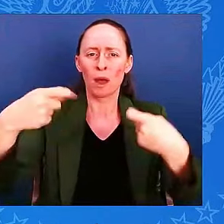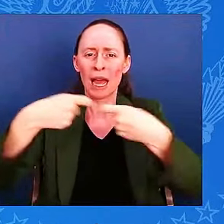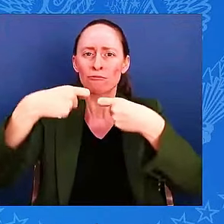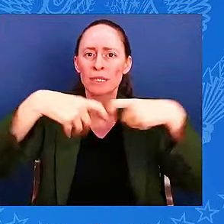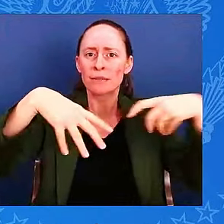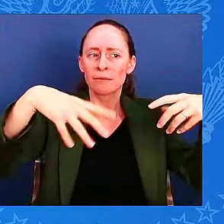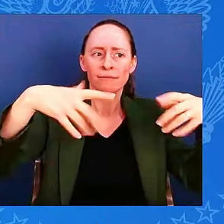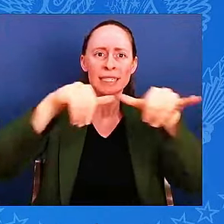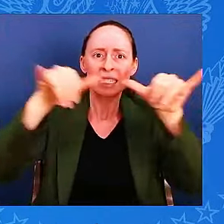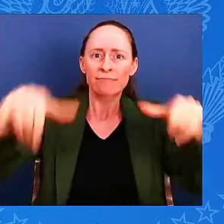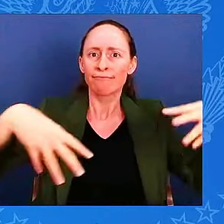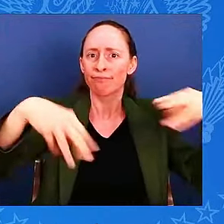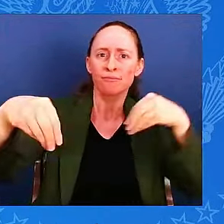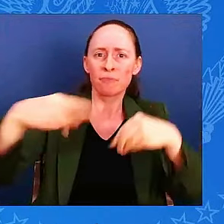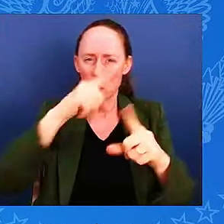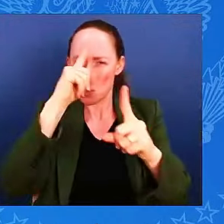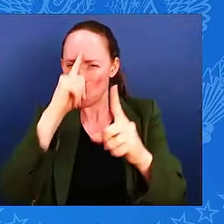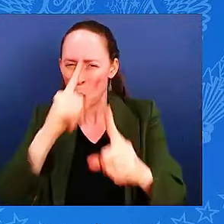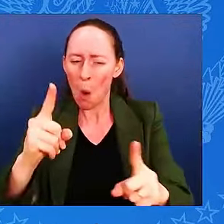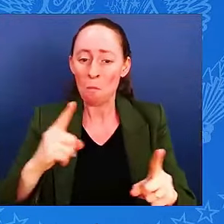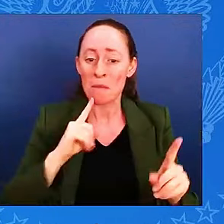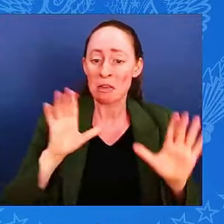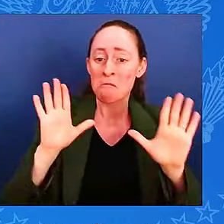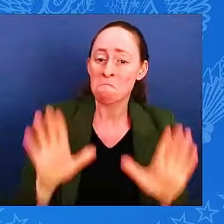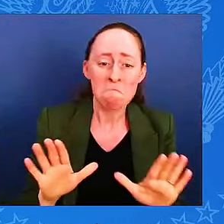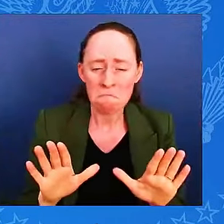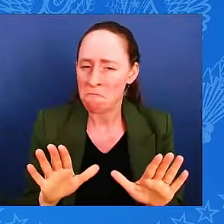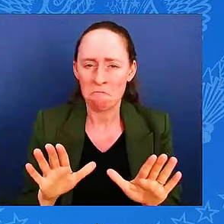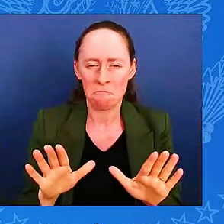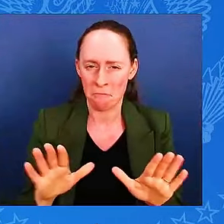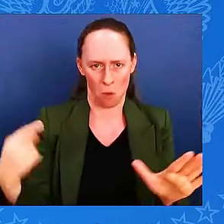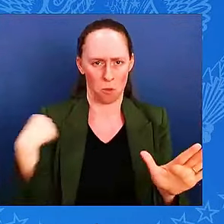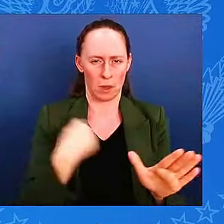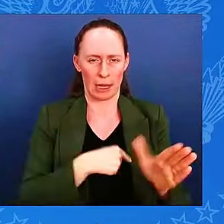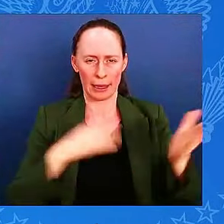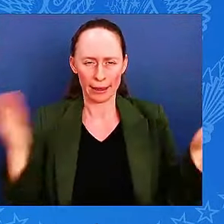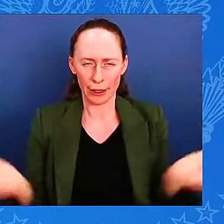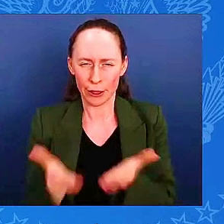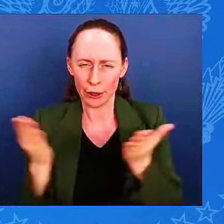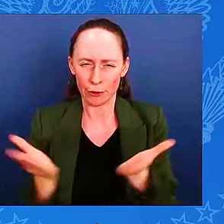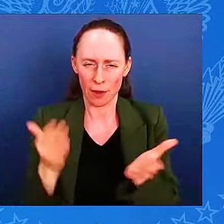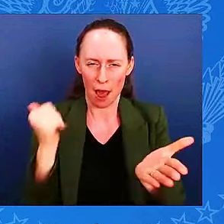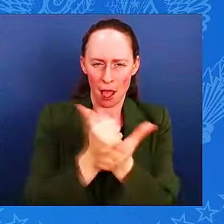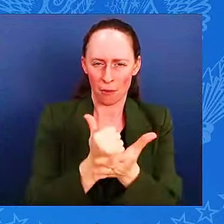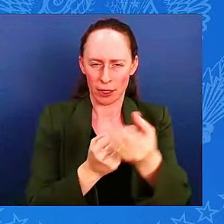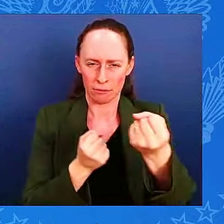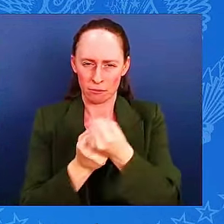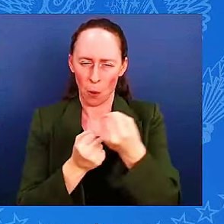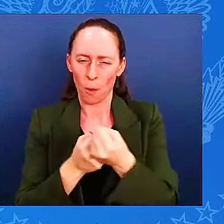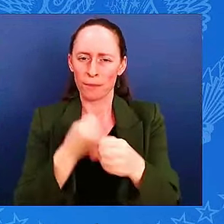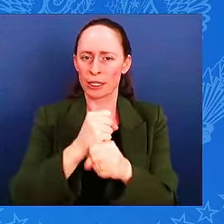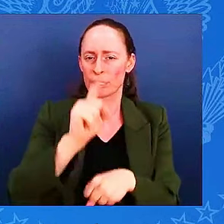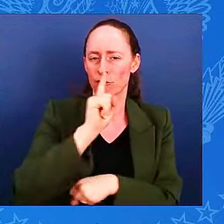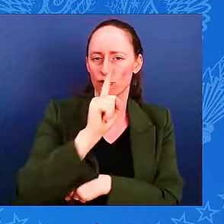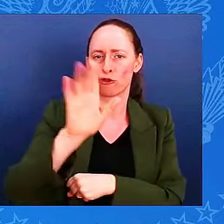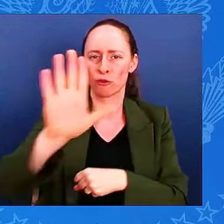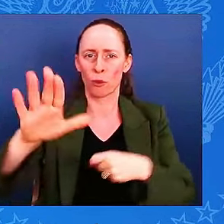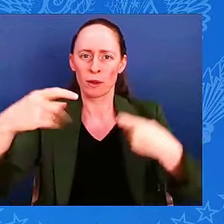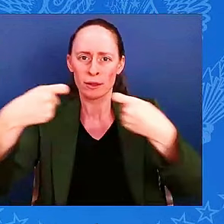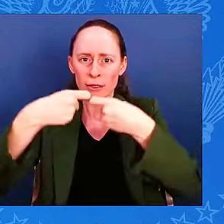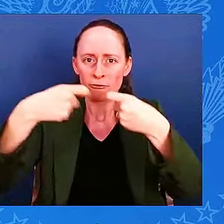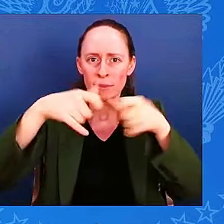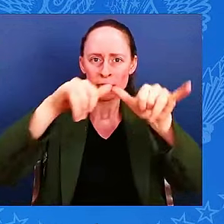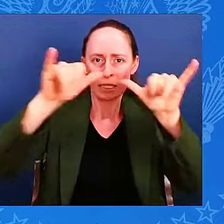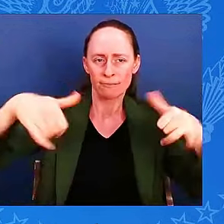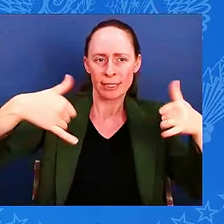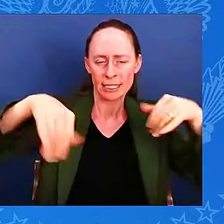repairing, reconnecting, and stabilizing the energy surprise. There is light for Ukraine.